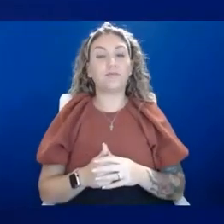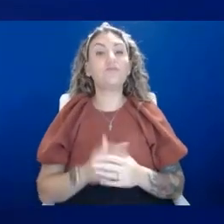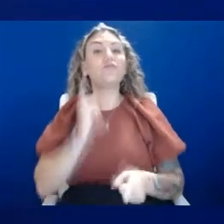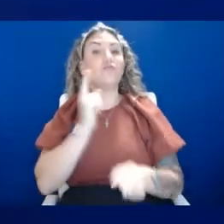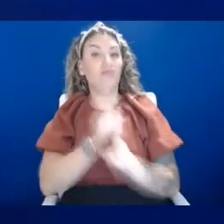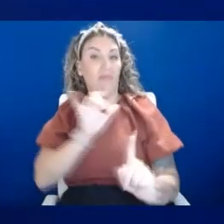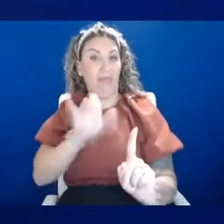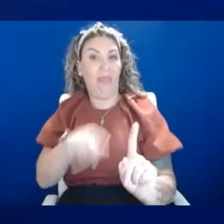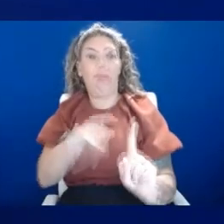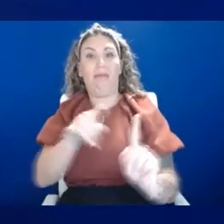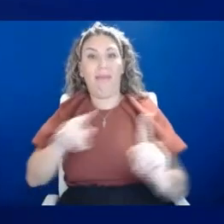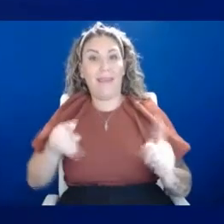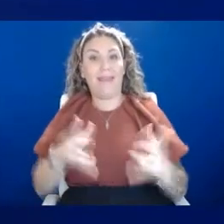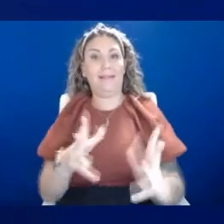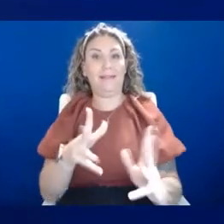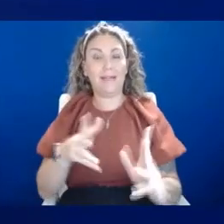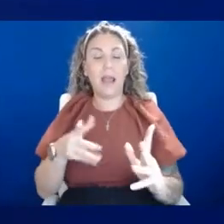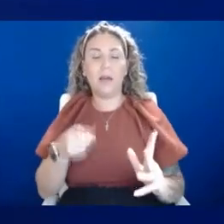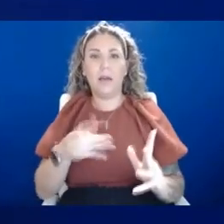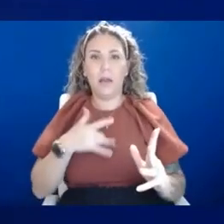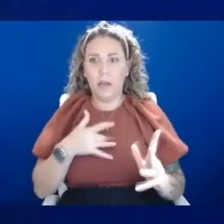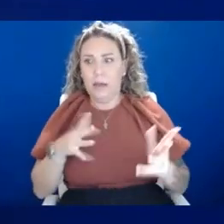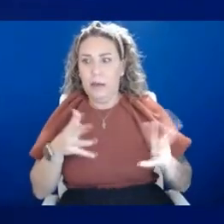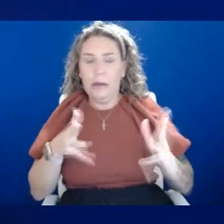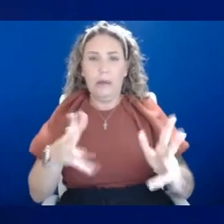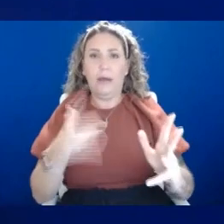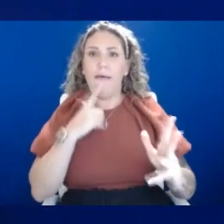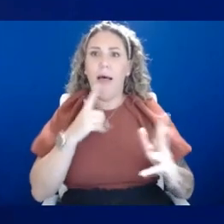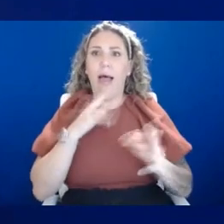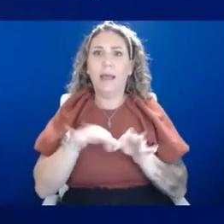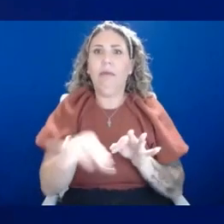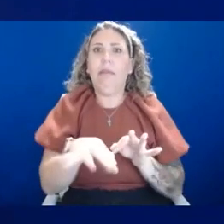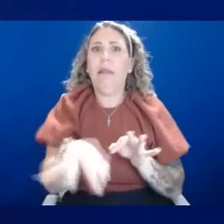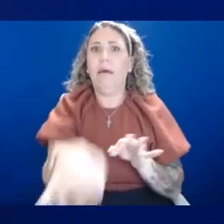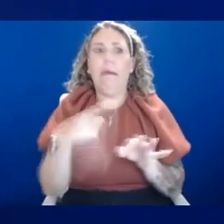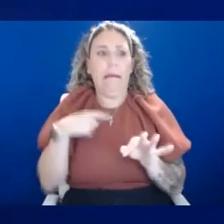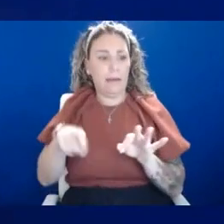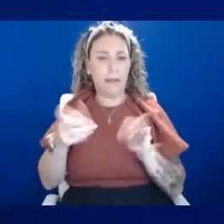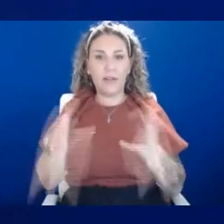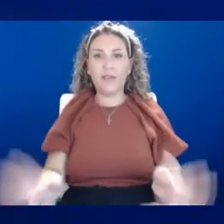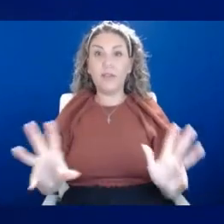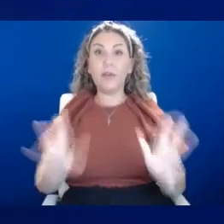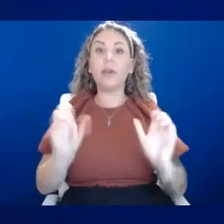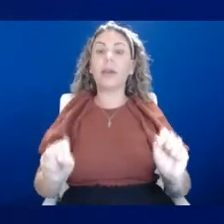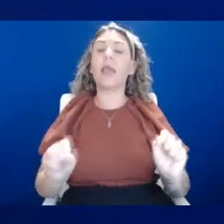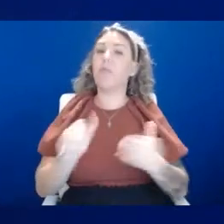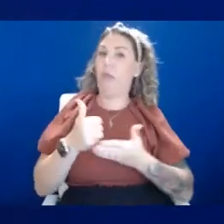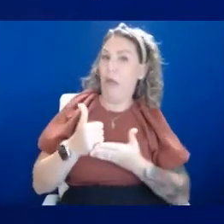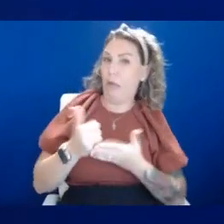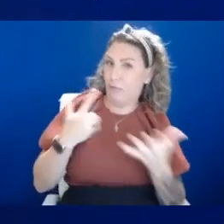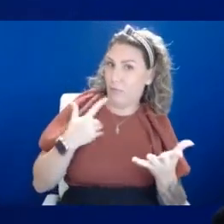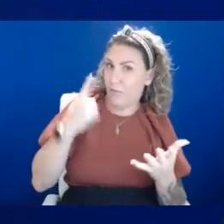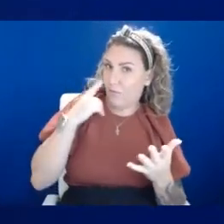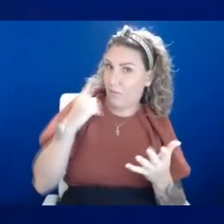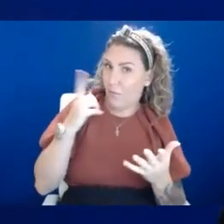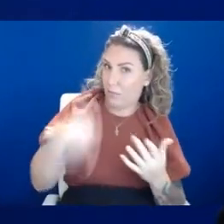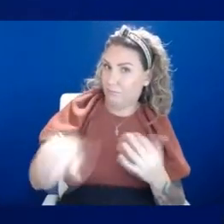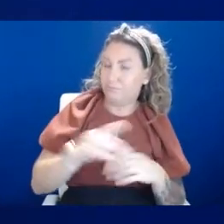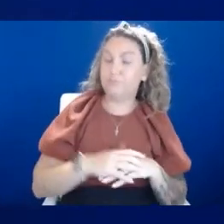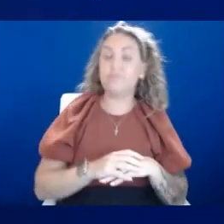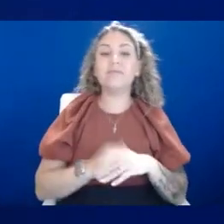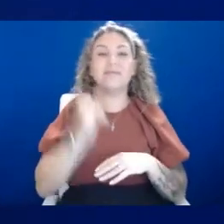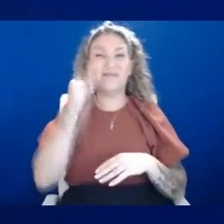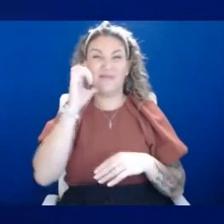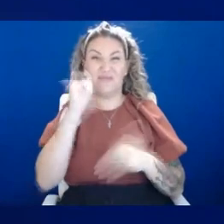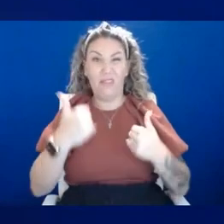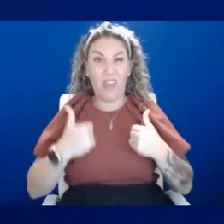I mean, the thing that you feel anxious about, like, oh, I procrastinated on this. I need to go get it done. It actually can be productive for us. If you don't have that, you're going to be kind of